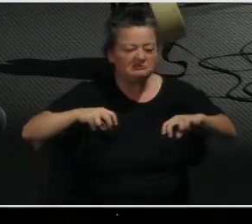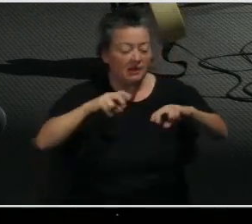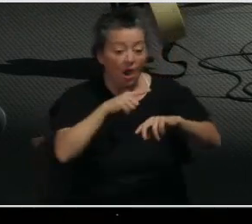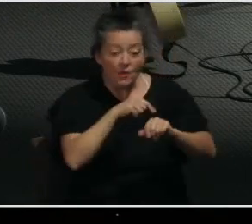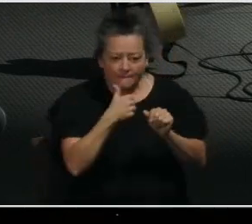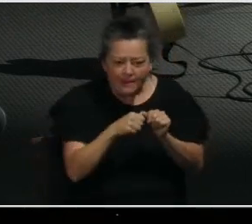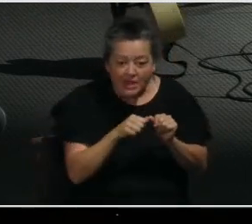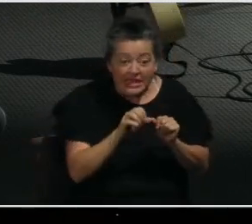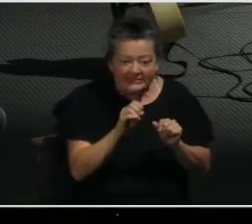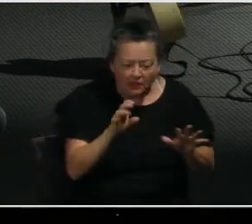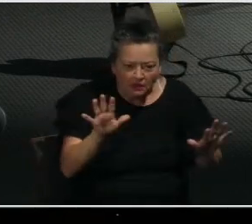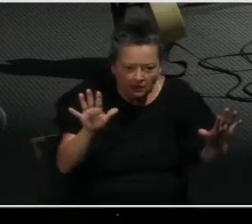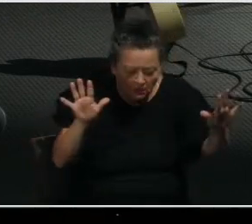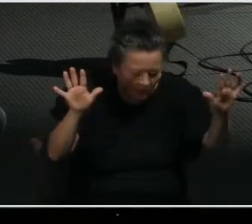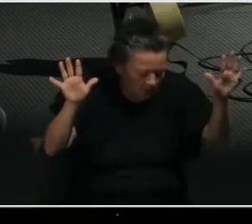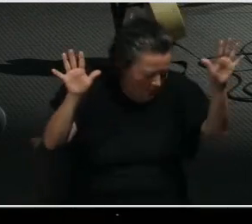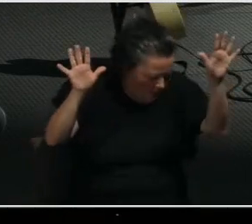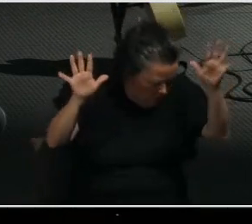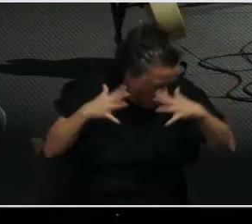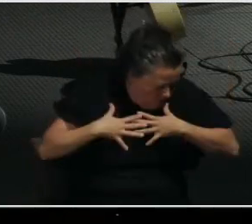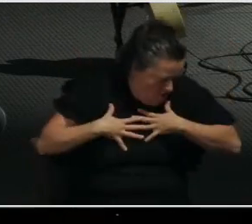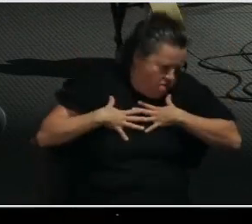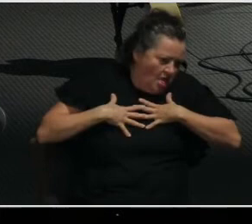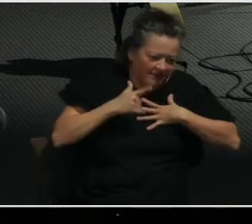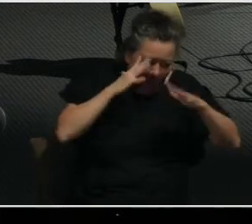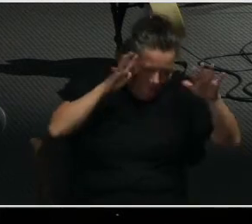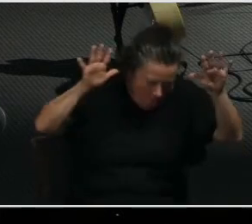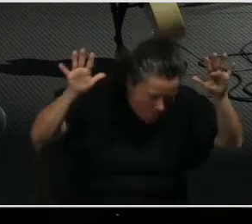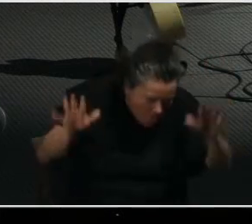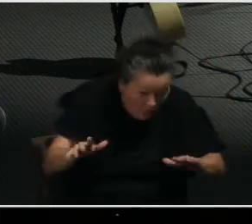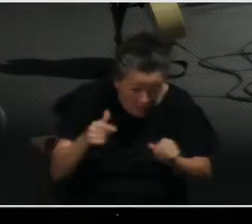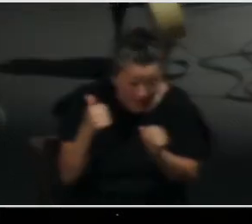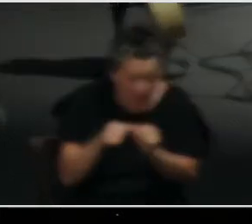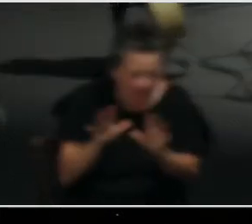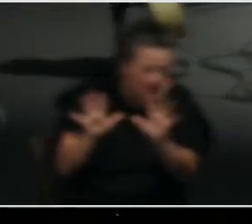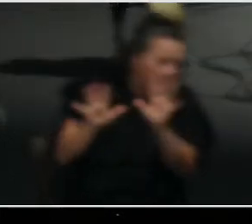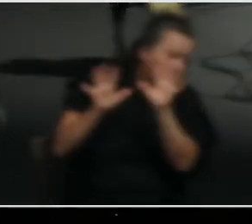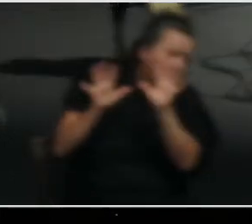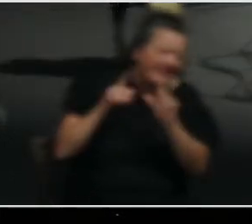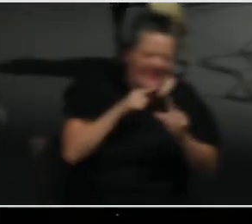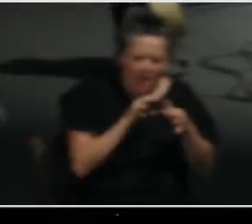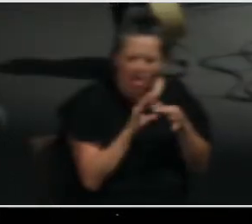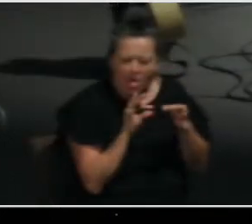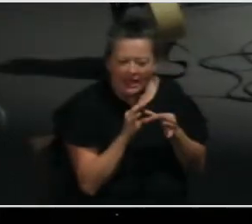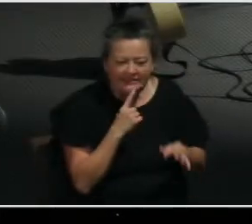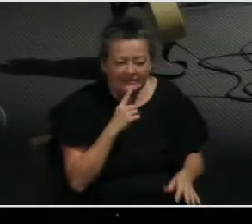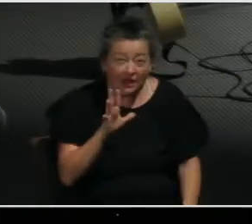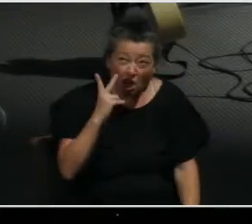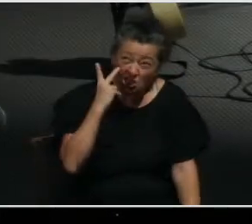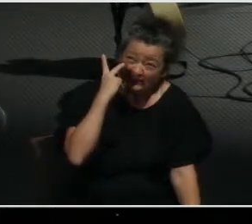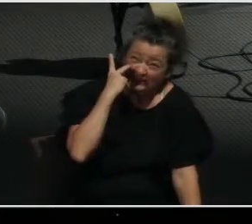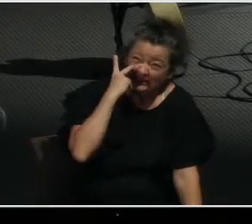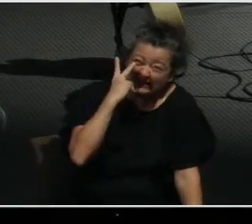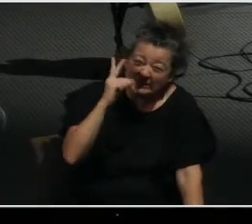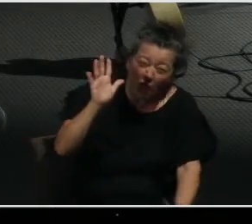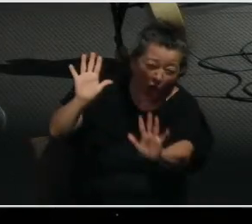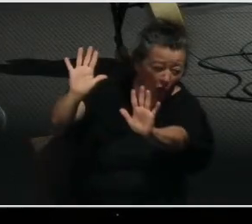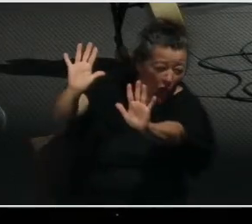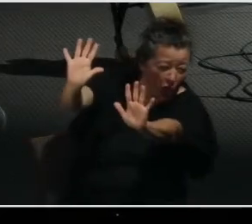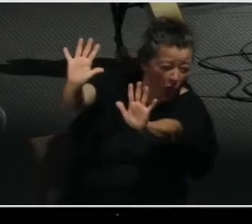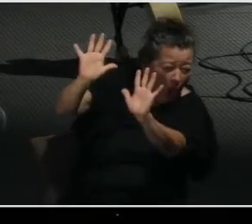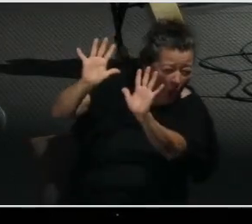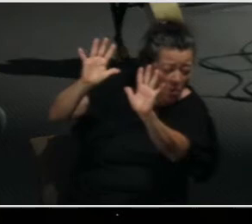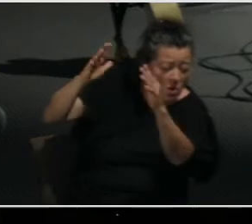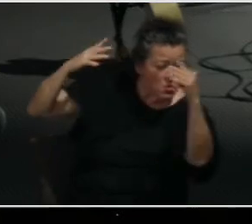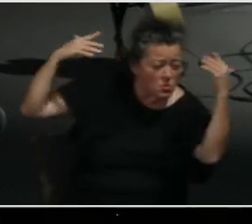And at the end of Ezekiel 1, verse 28, he says, Such was the appearance of the glory of the